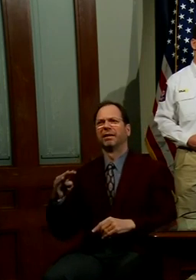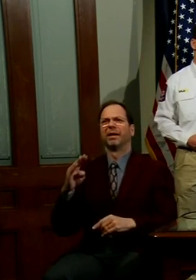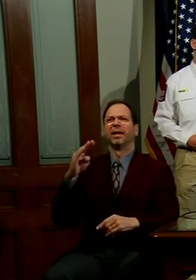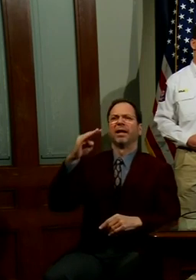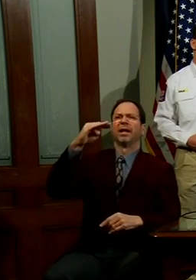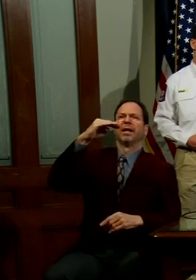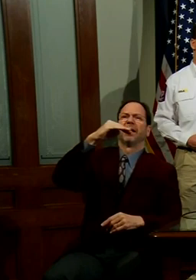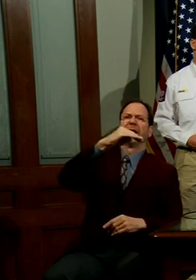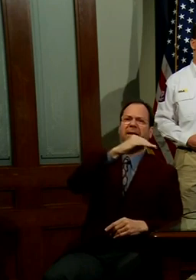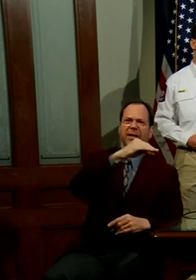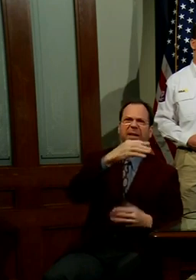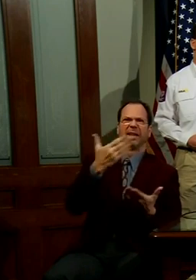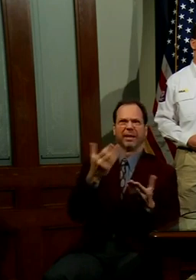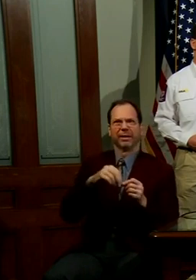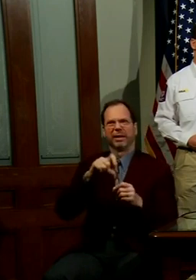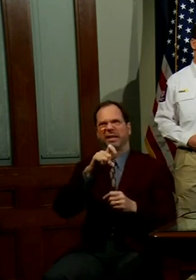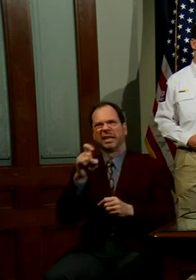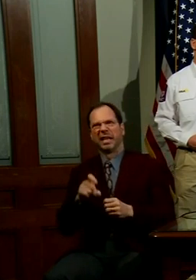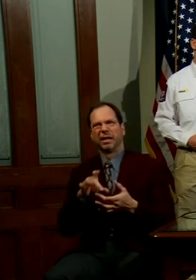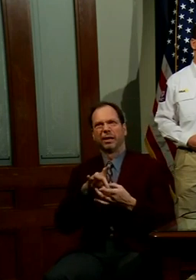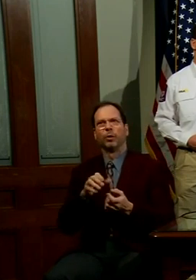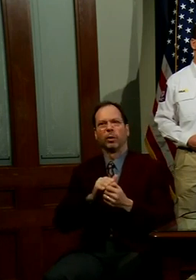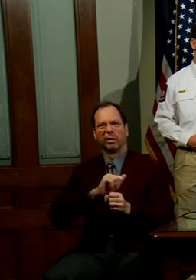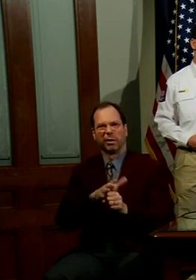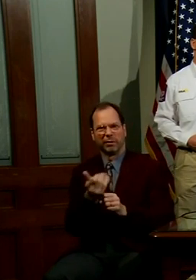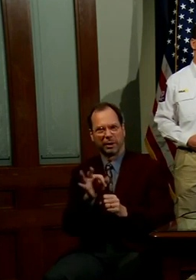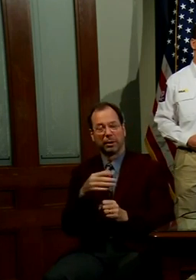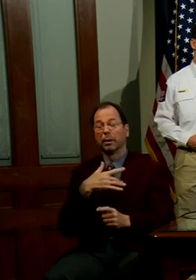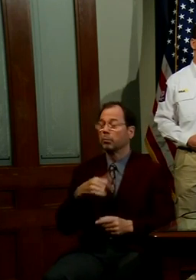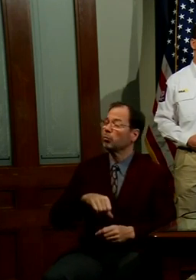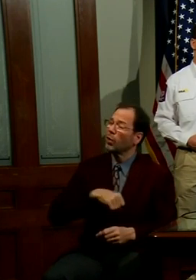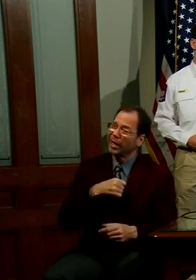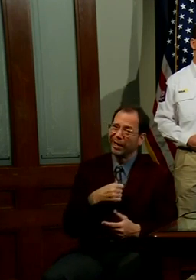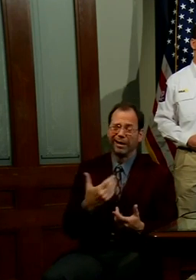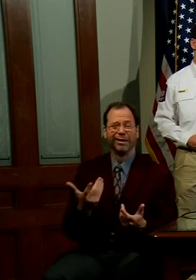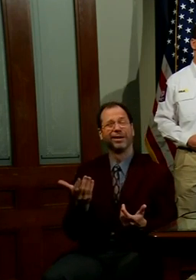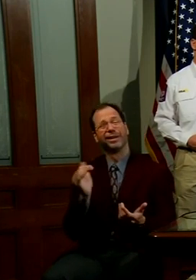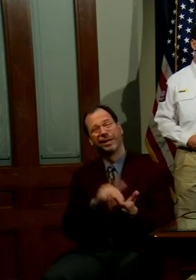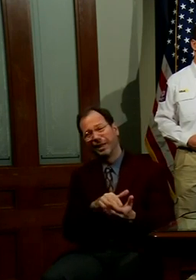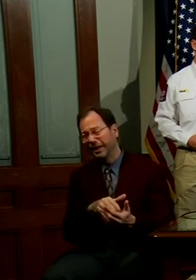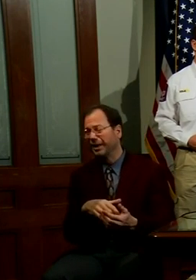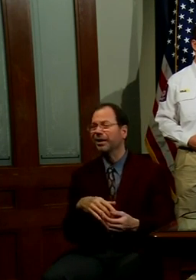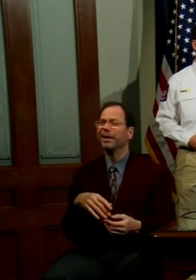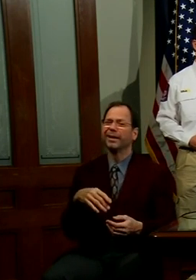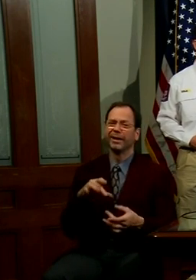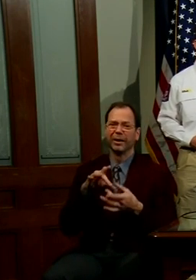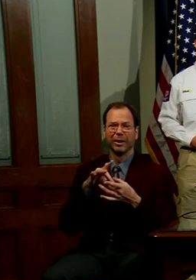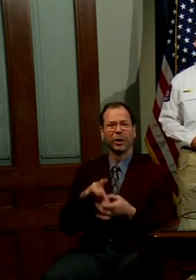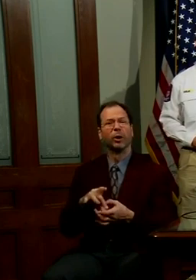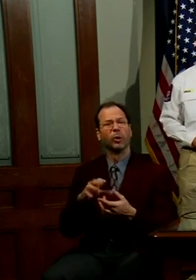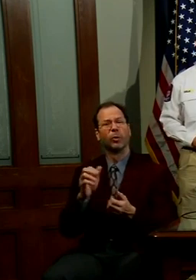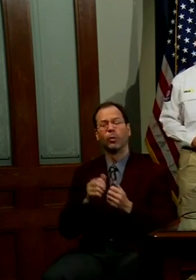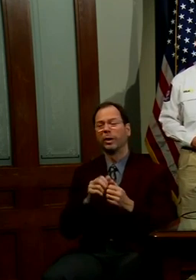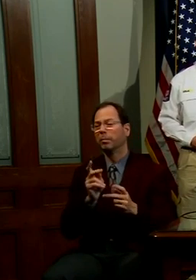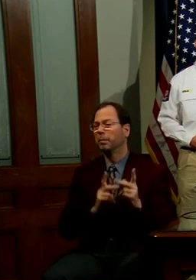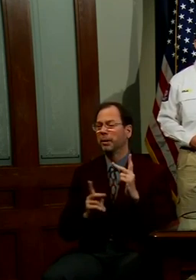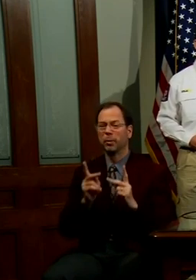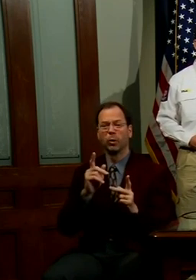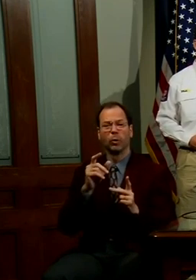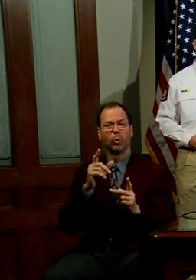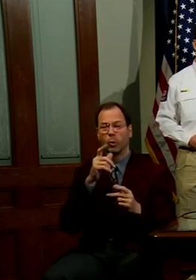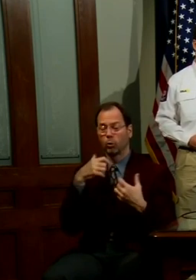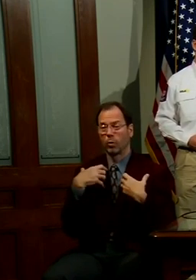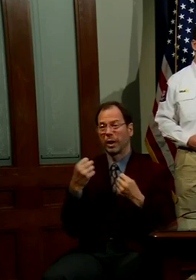in the state of Texas. And once again, I'm very, very proud of the fact that as it concerns recoveries, Texas